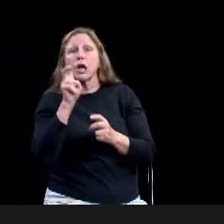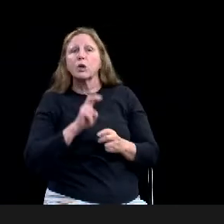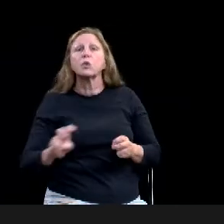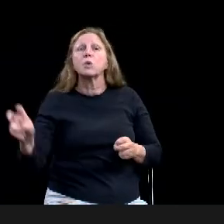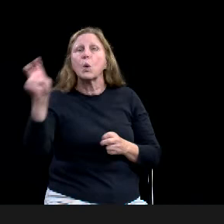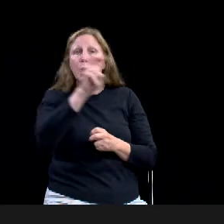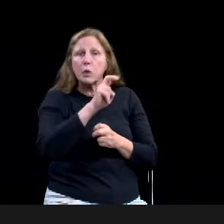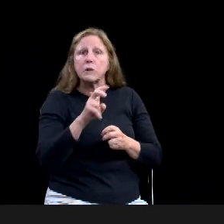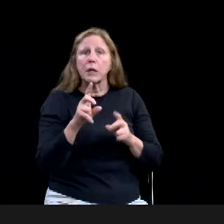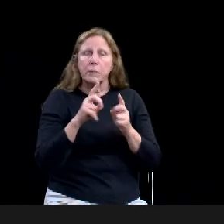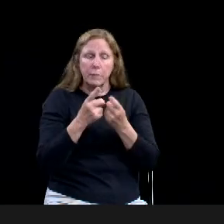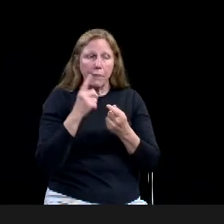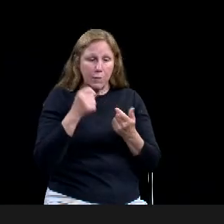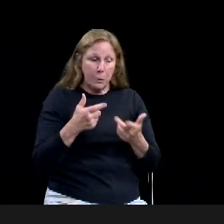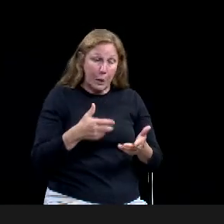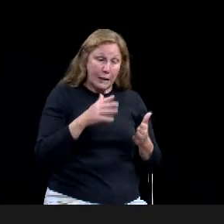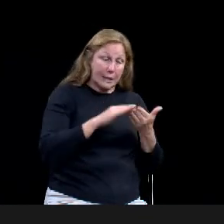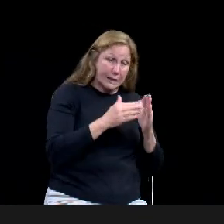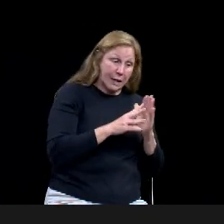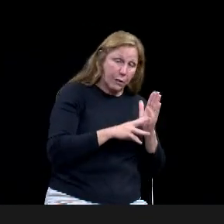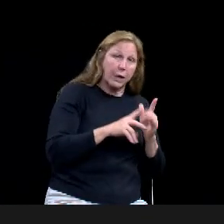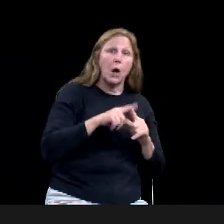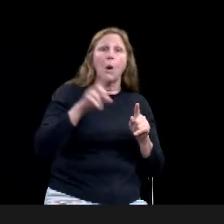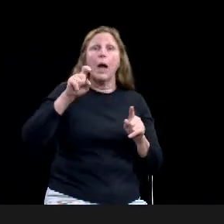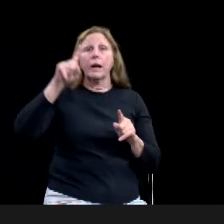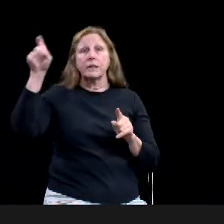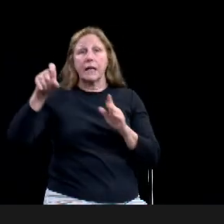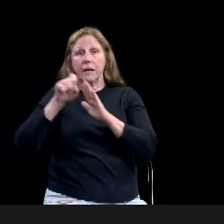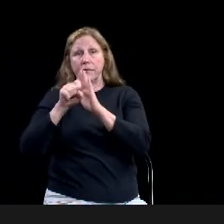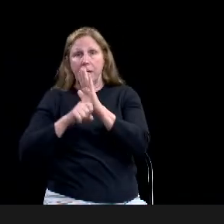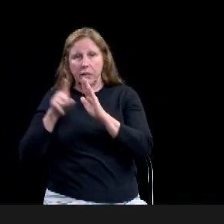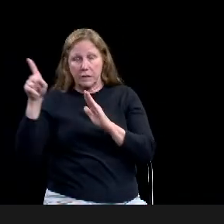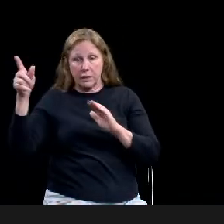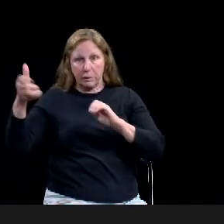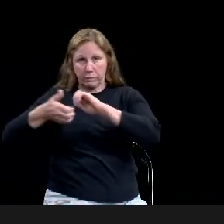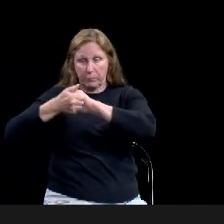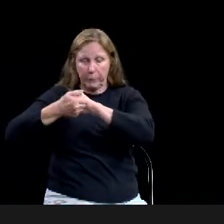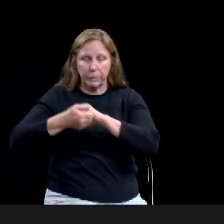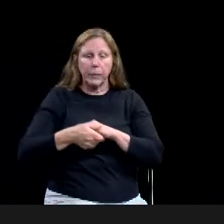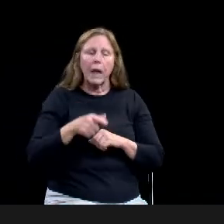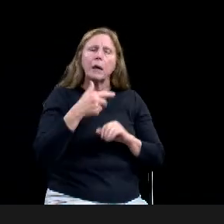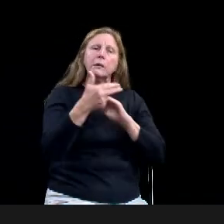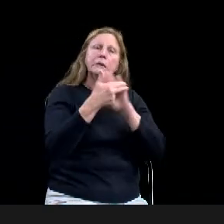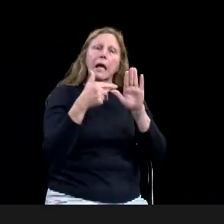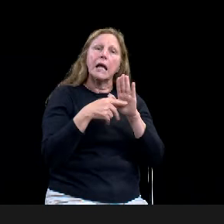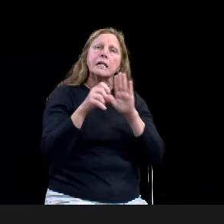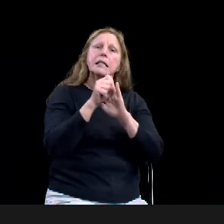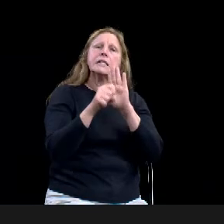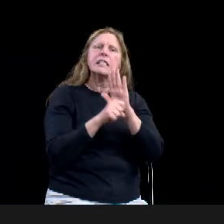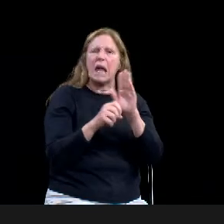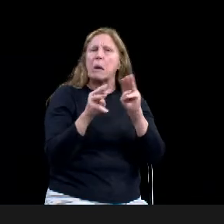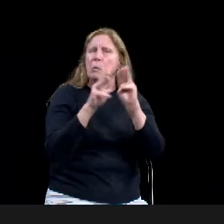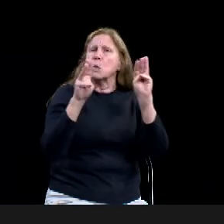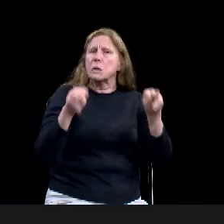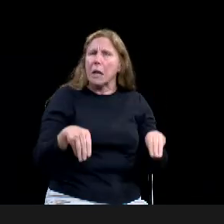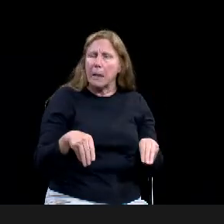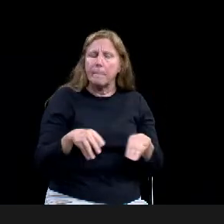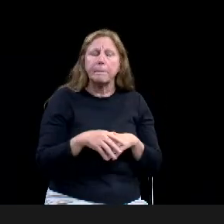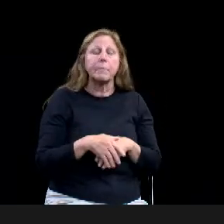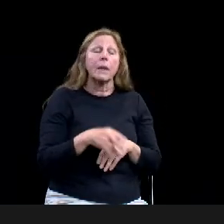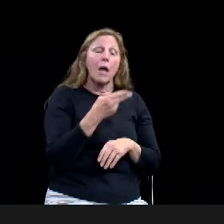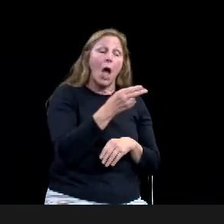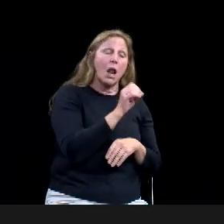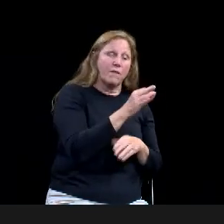museum. The hall of fame portion is designated as a state memorial. The library and archives and the collections,